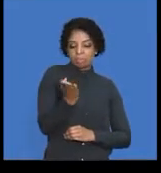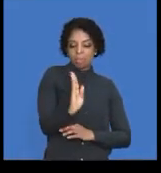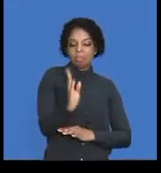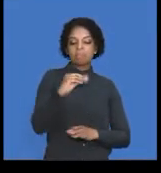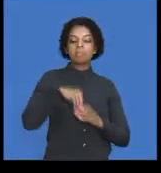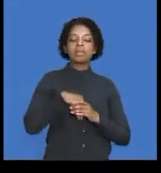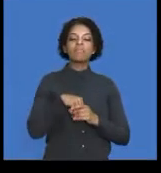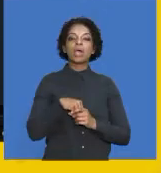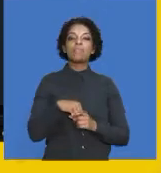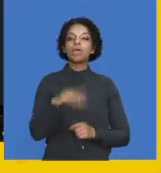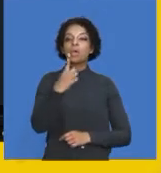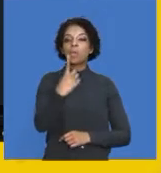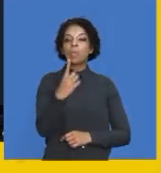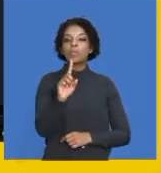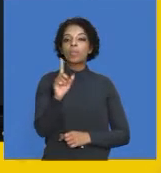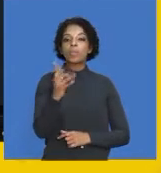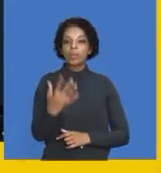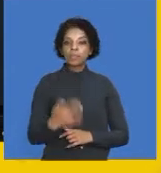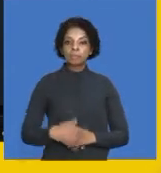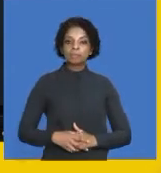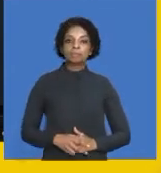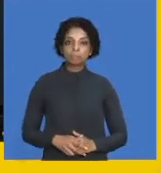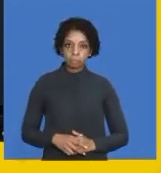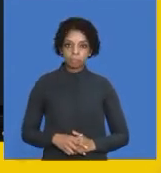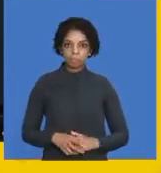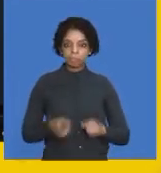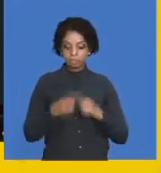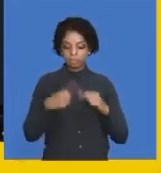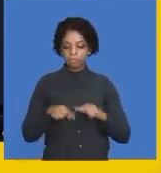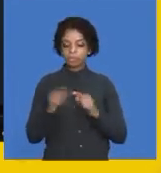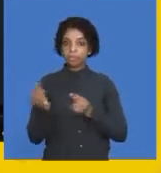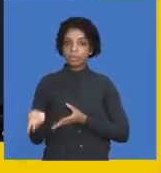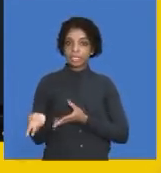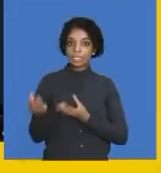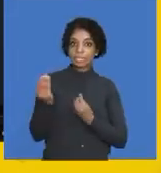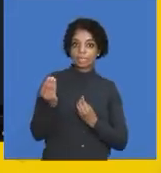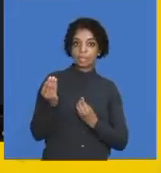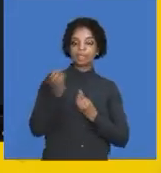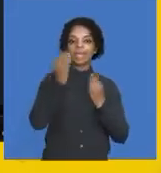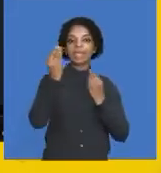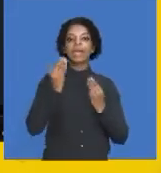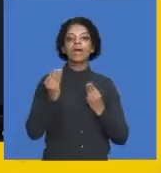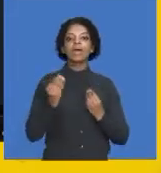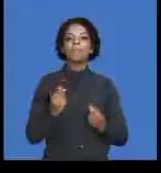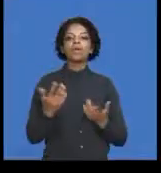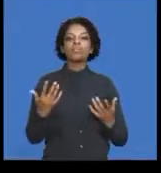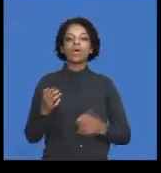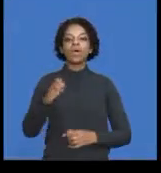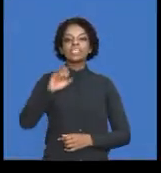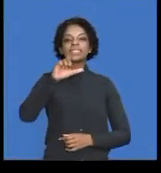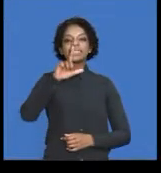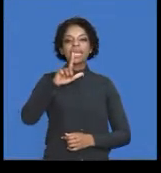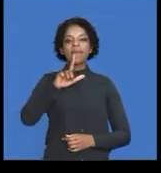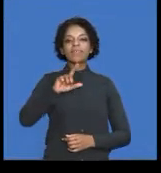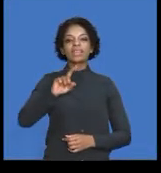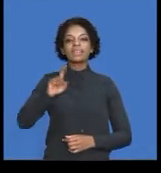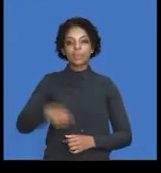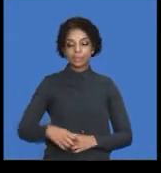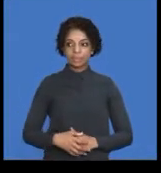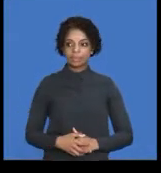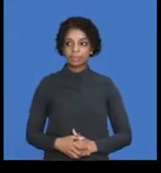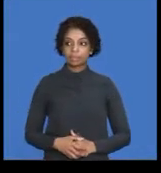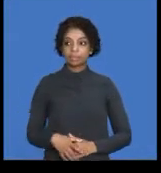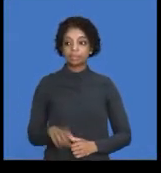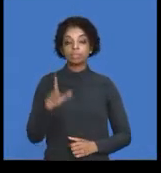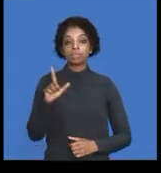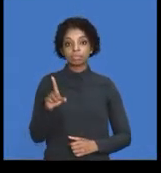involved there. One was the receipt of where they're going to be receiving the amount of 7,000 rand, which